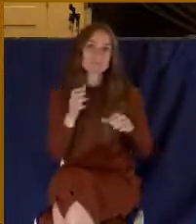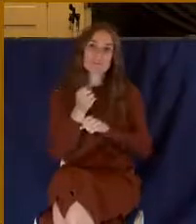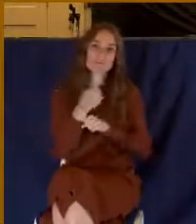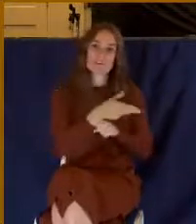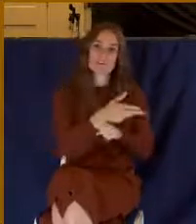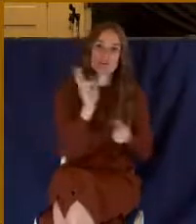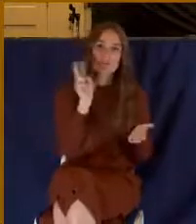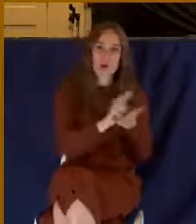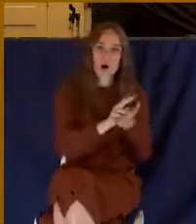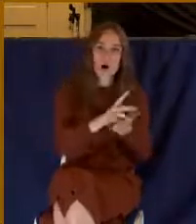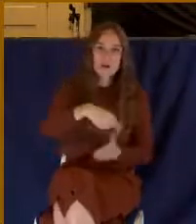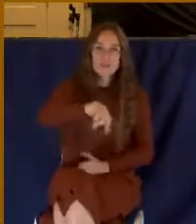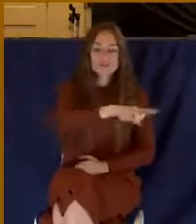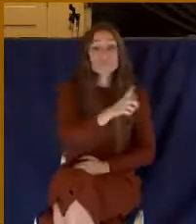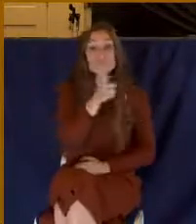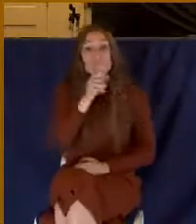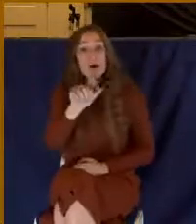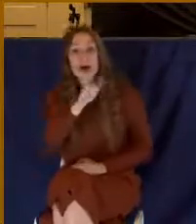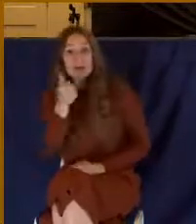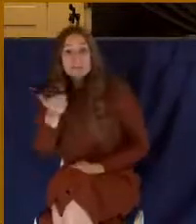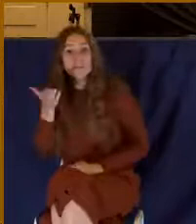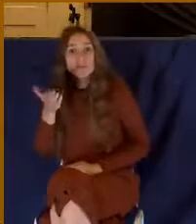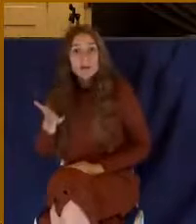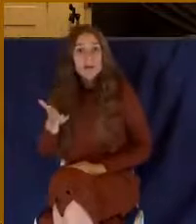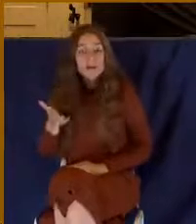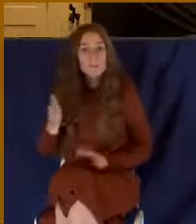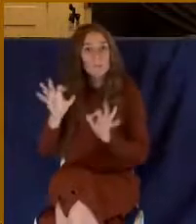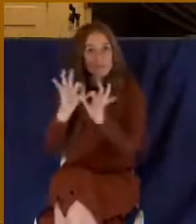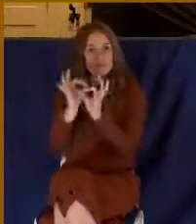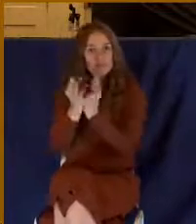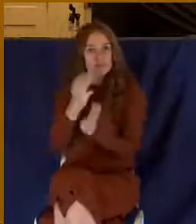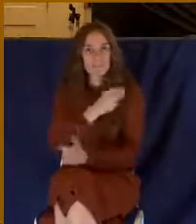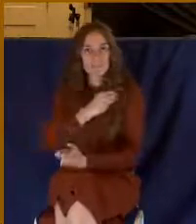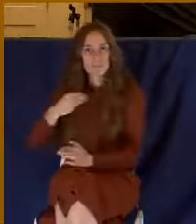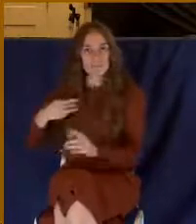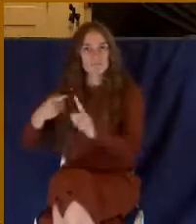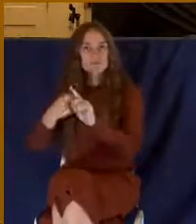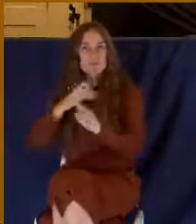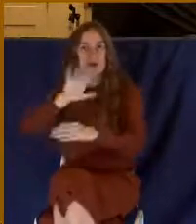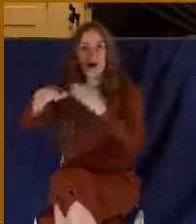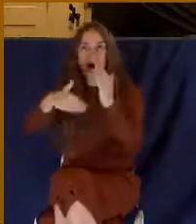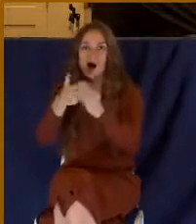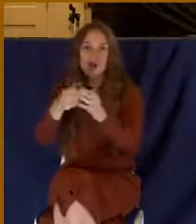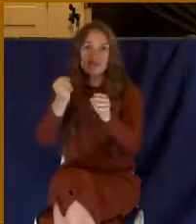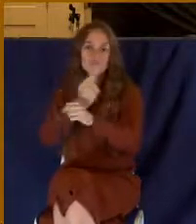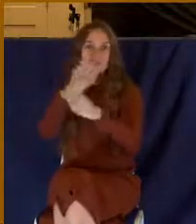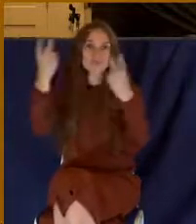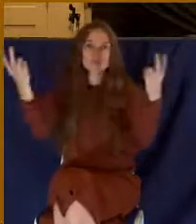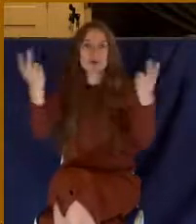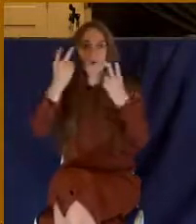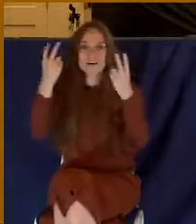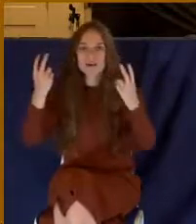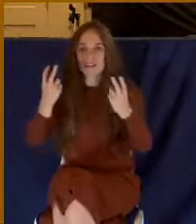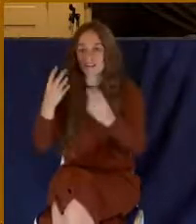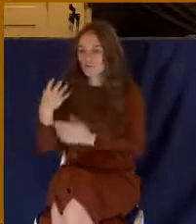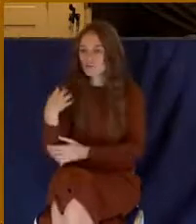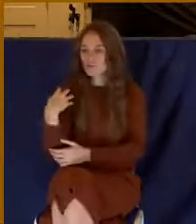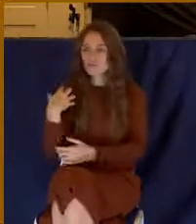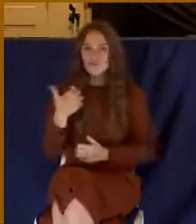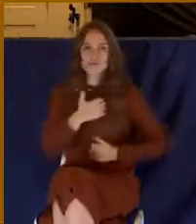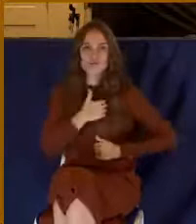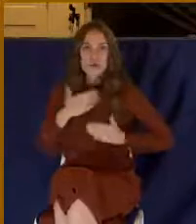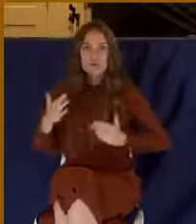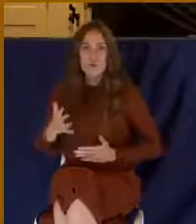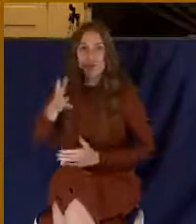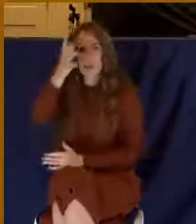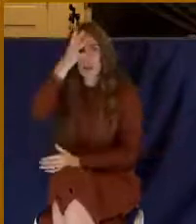else was there in that parade? It was the family members of all the victorious general. And they would be walking behind the chariot. Why?